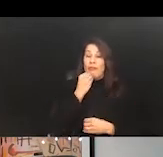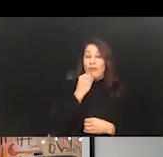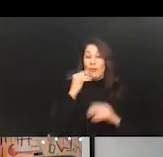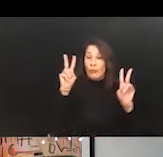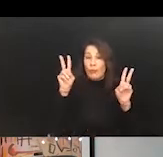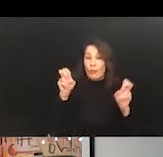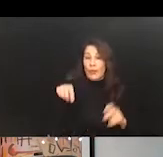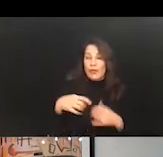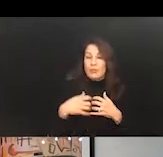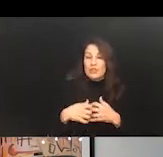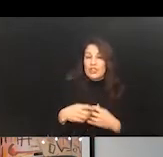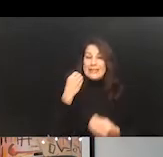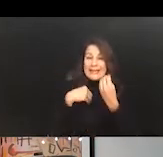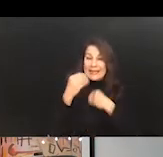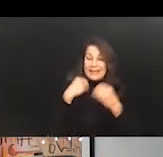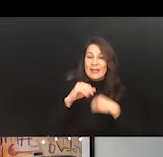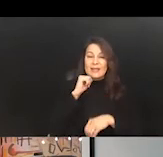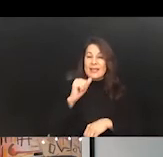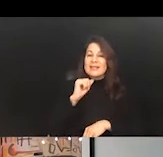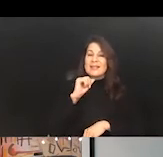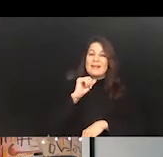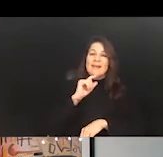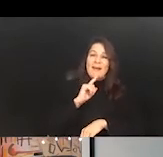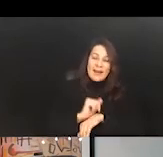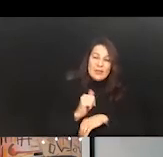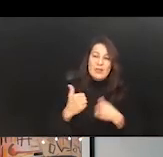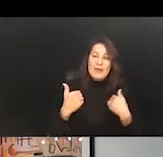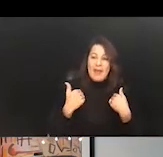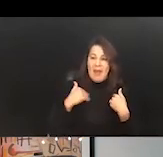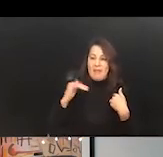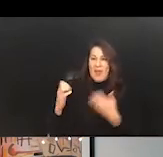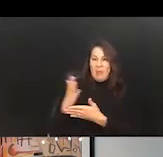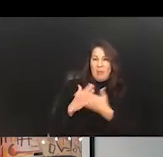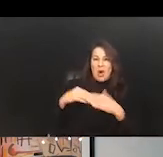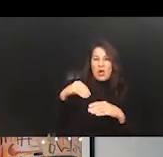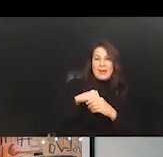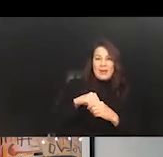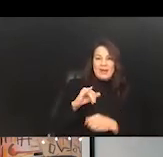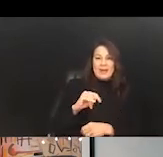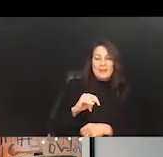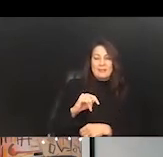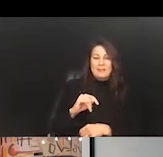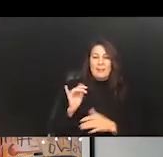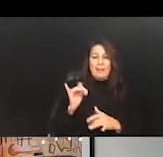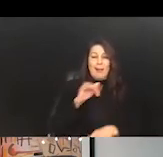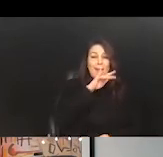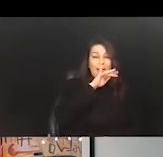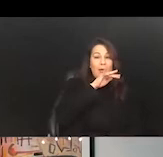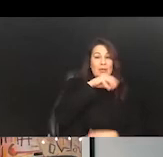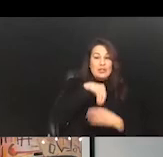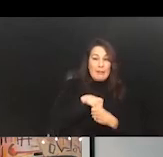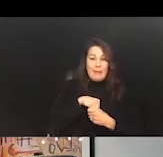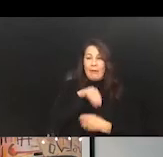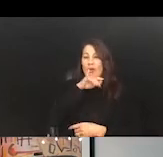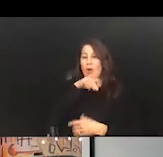eating doesn't actually have that nutrient in it. So it's a bit of garbage in, garbage out. So companies